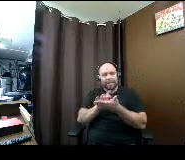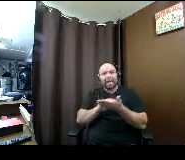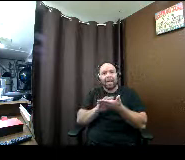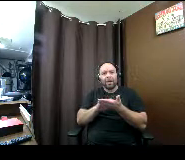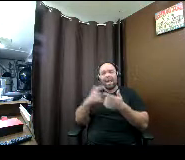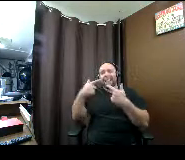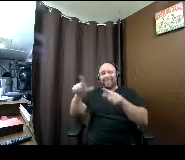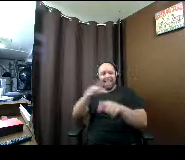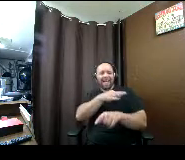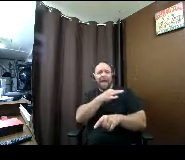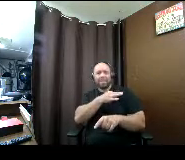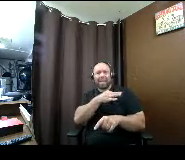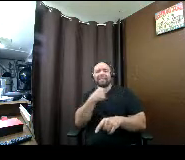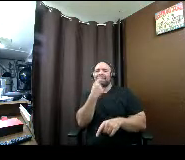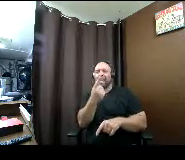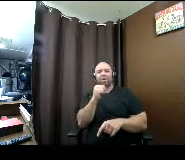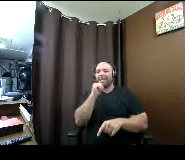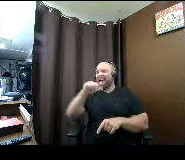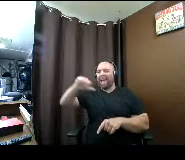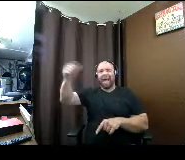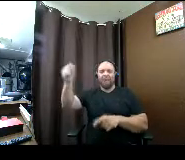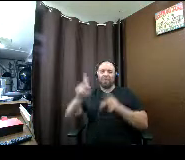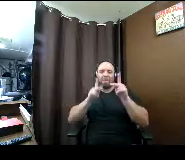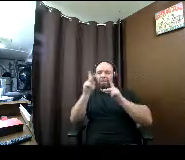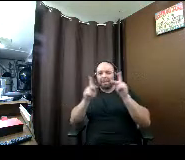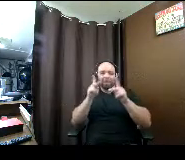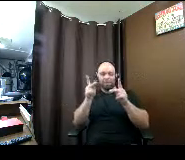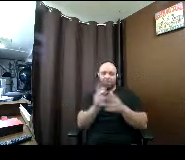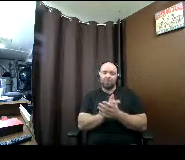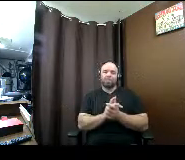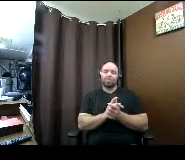anyone else tell you whether you qualify for aid or not